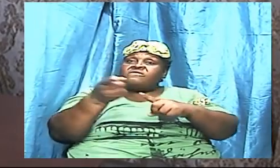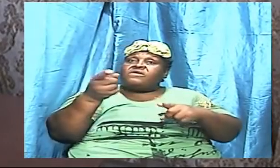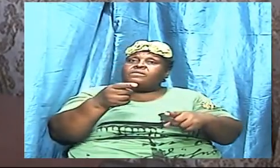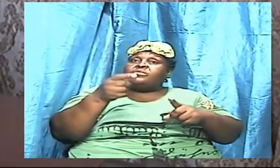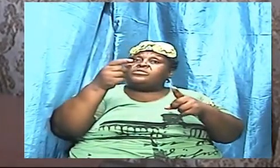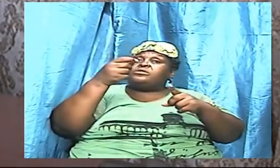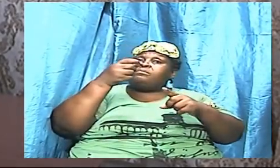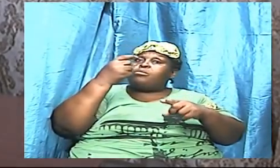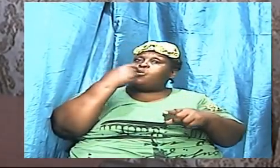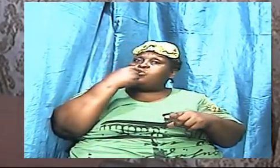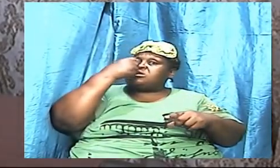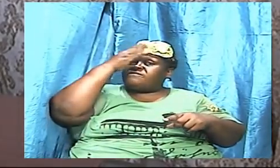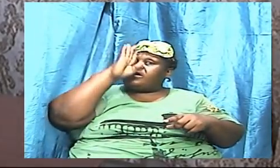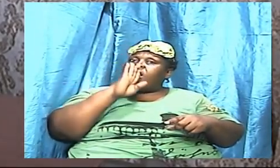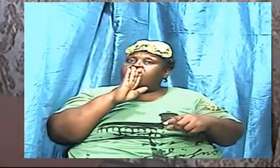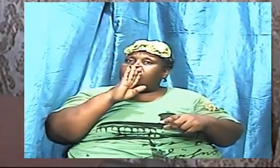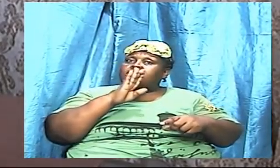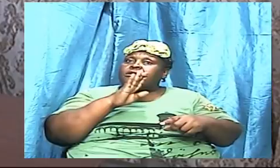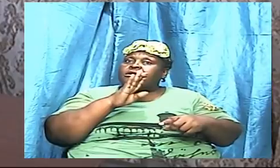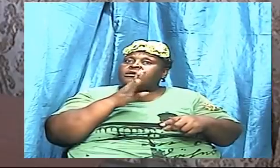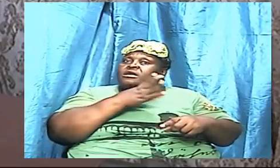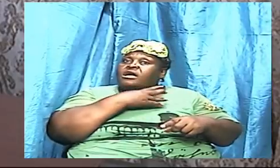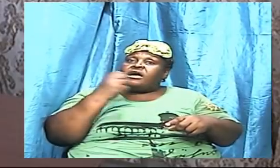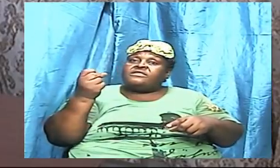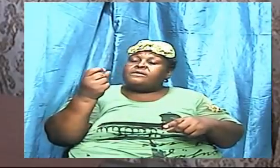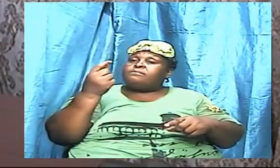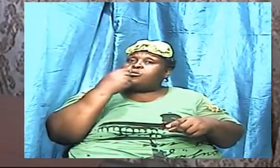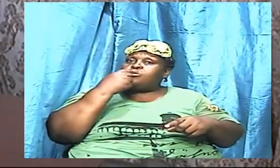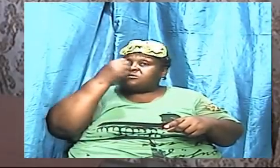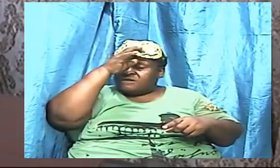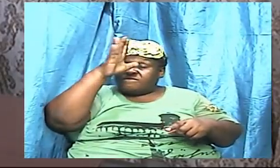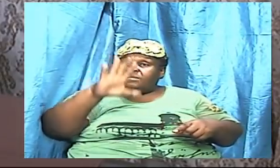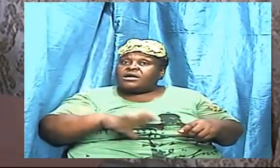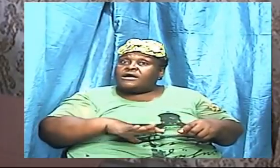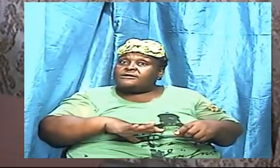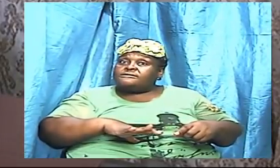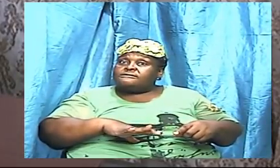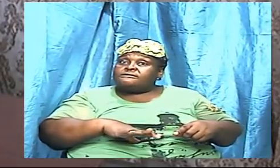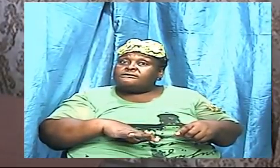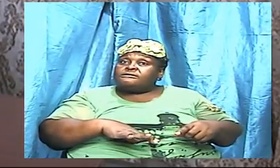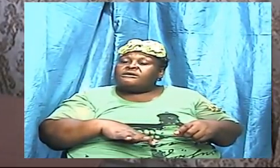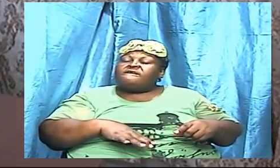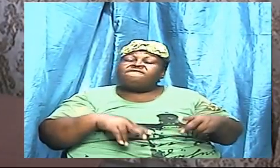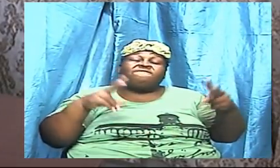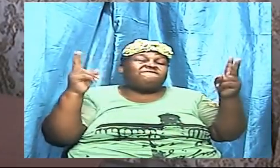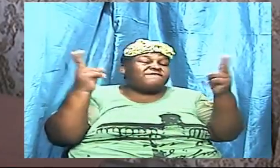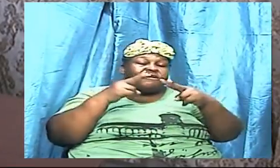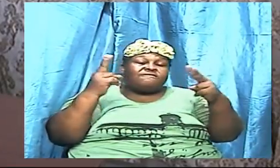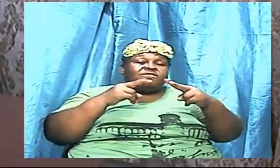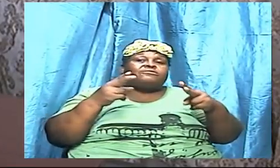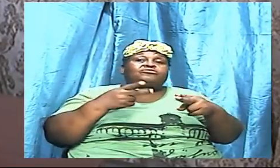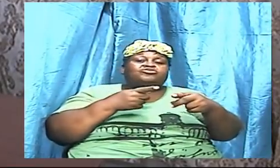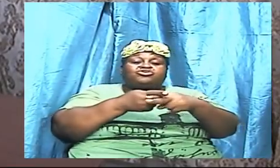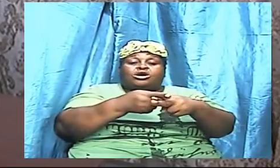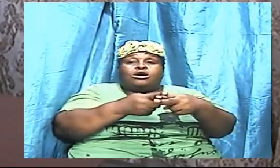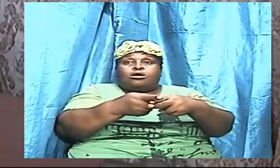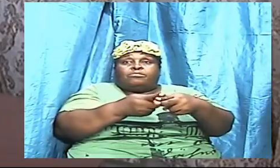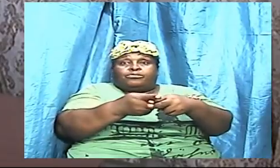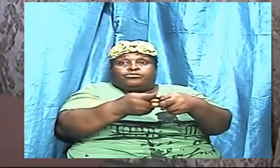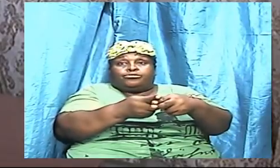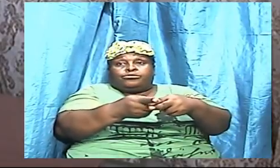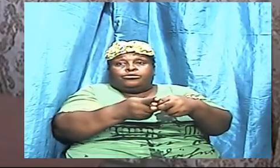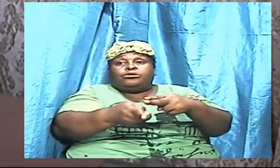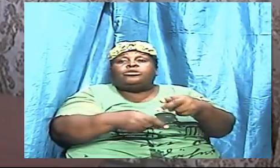book comes from the mouth of god and it is very sharp when we